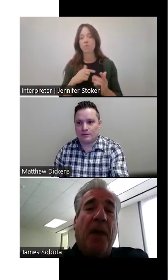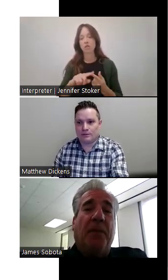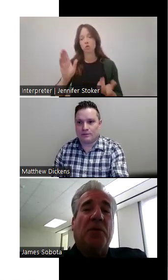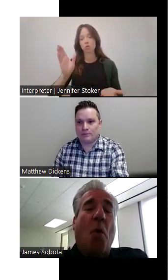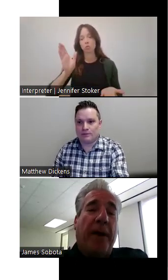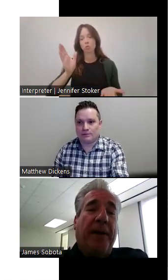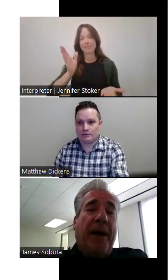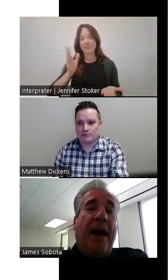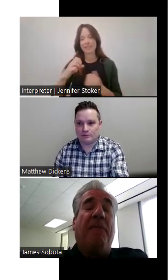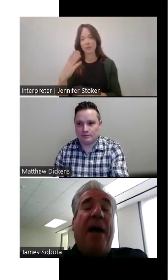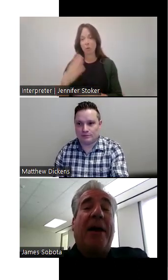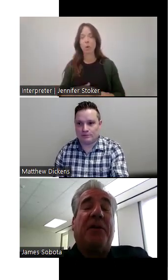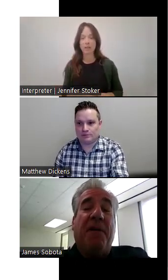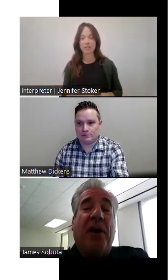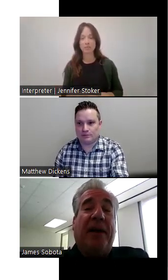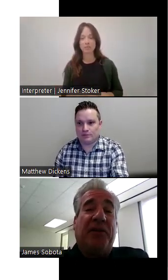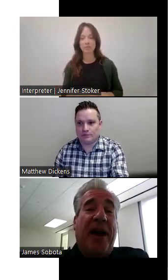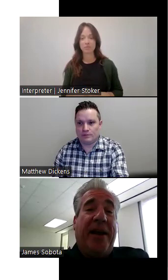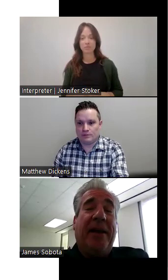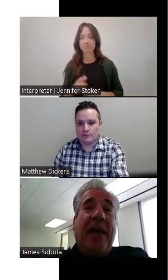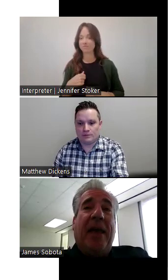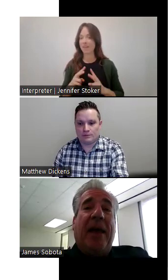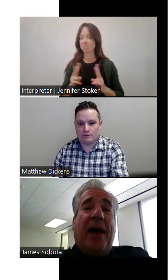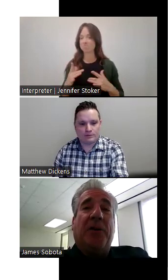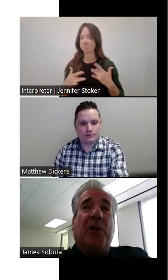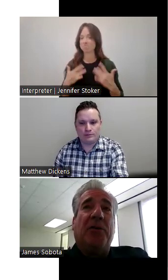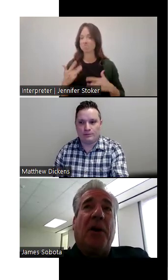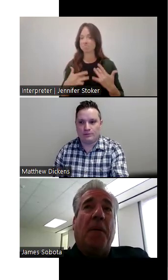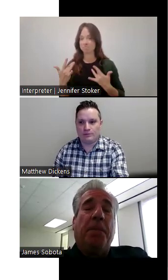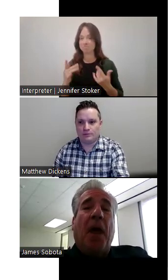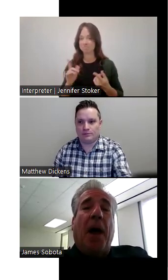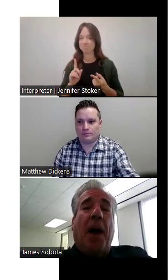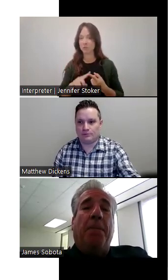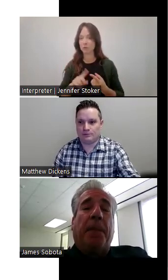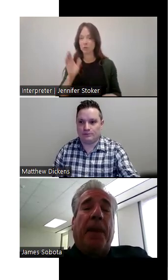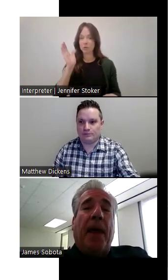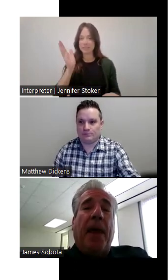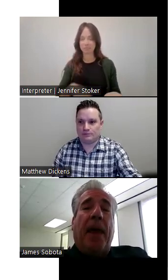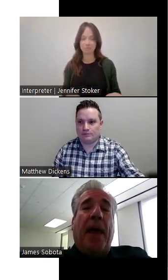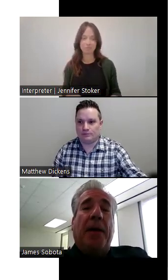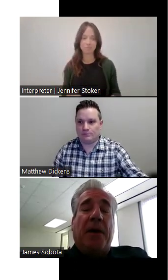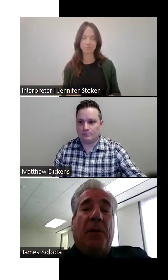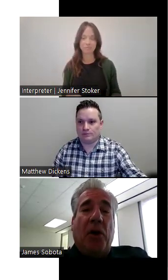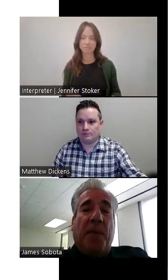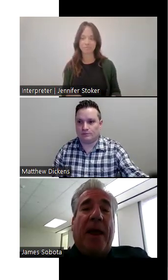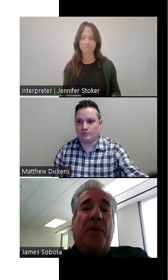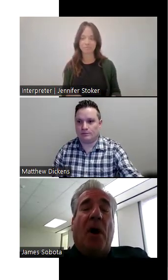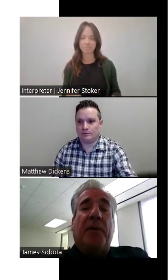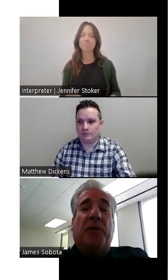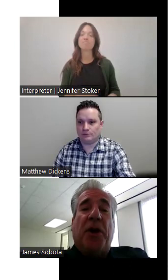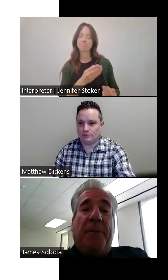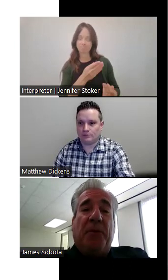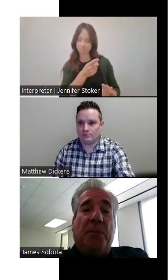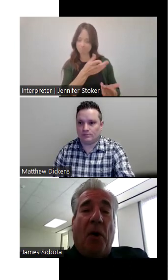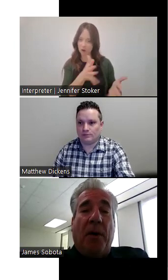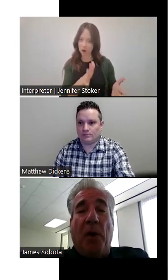this morning. I'm actually very excited to do so. As introduced, my name is